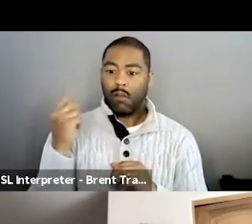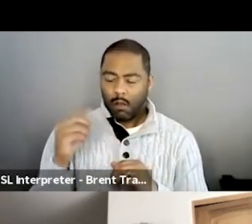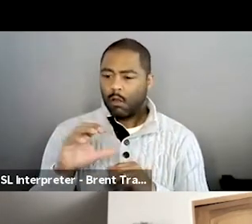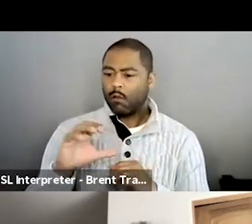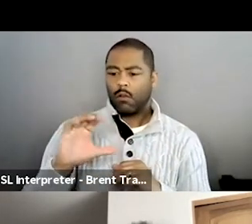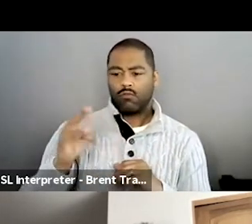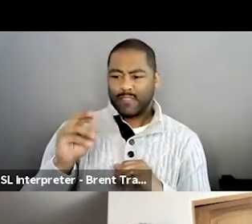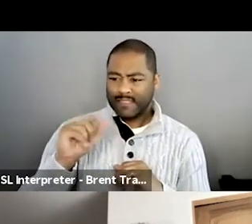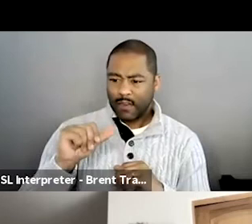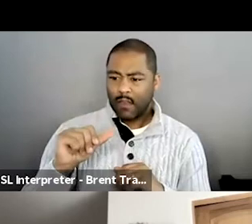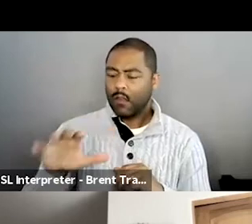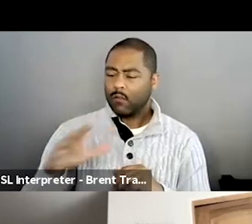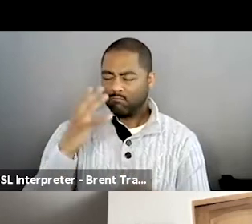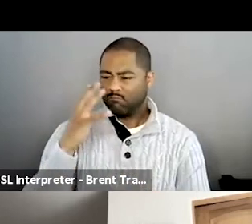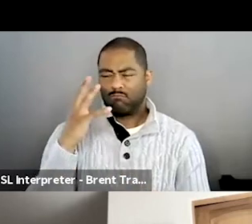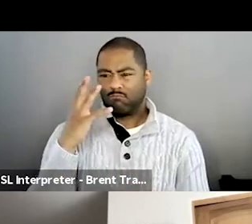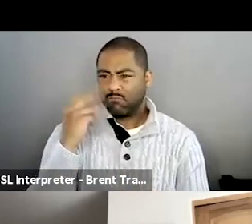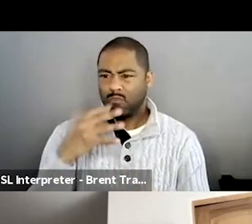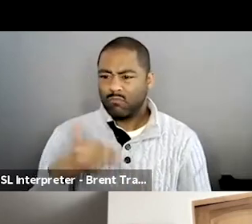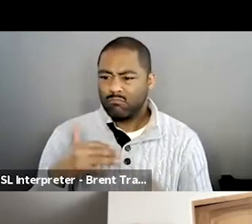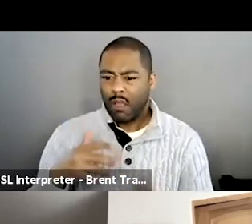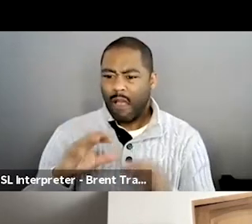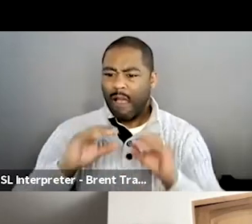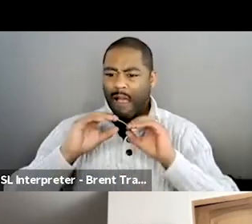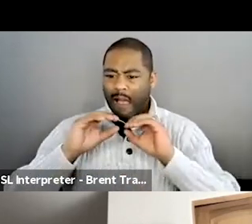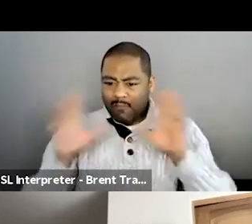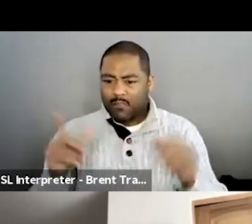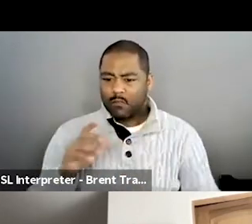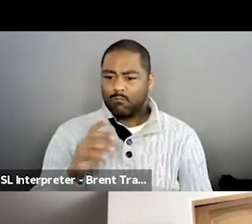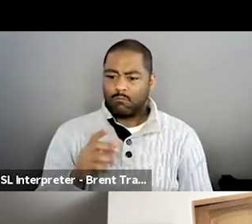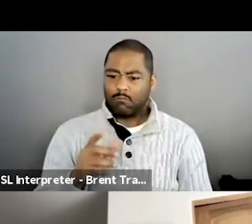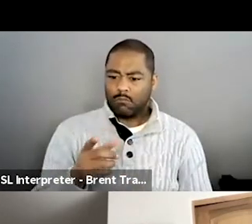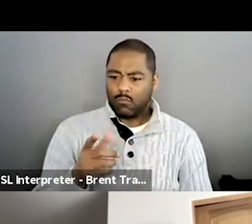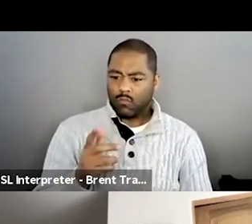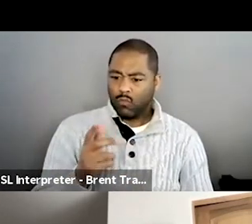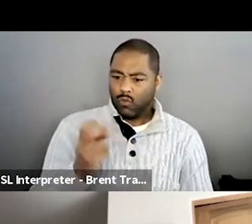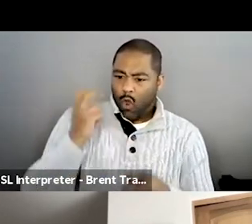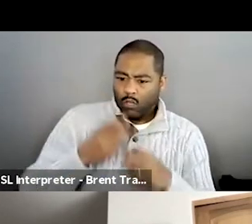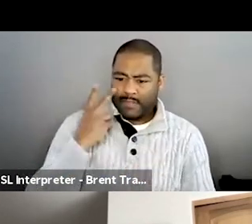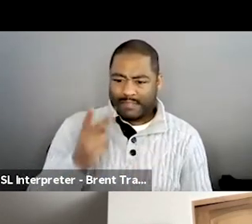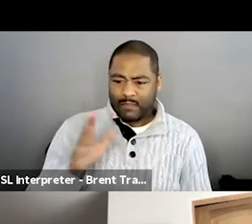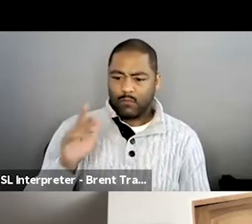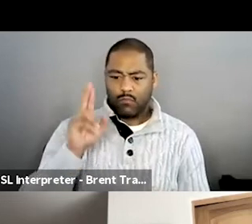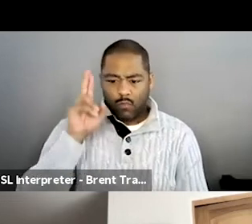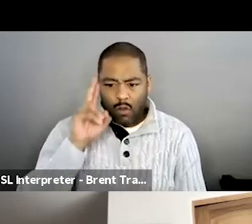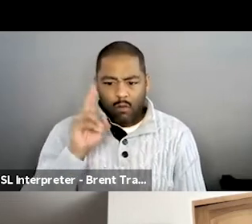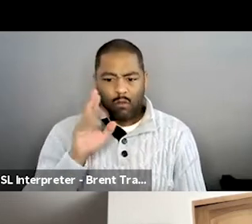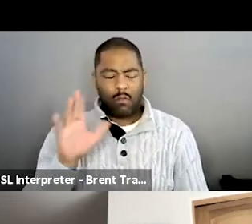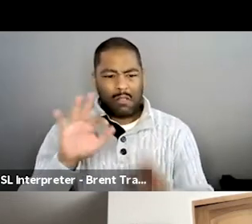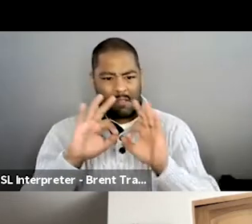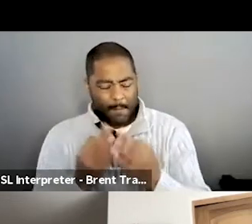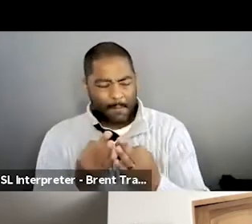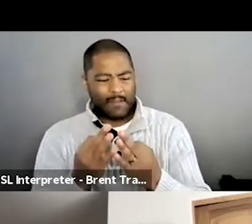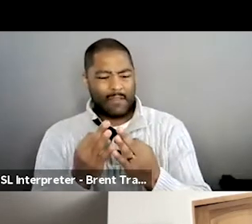and passionately believe she should be here. So, and seeing the way that it was really important for me to, um, show how her